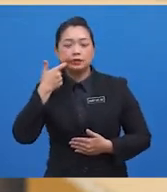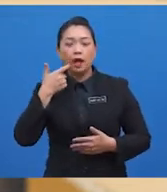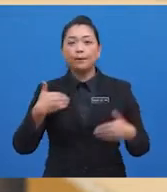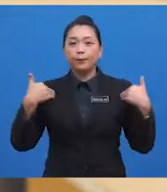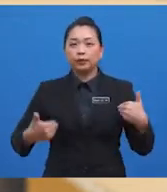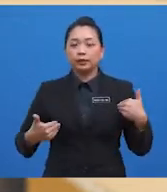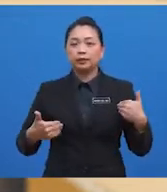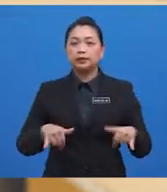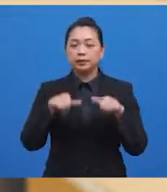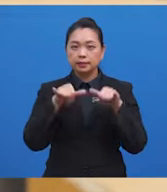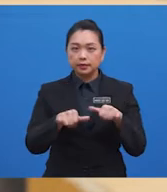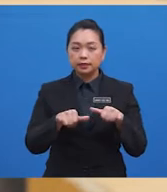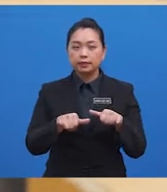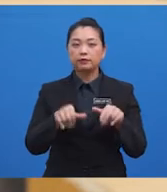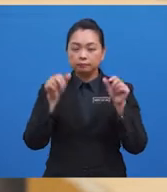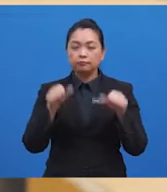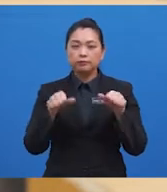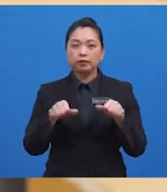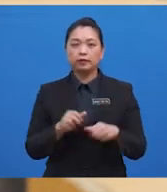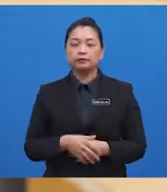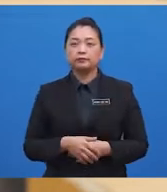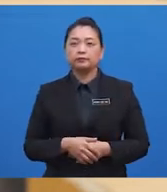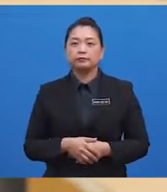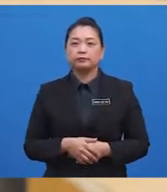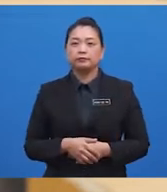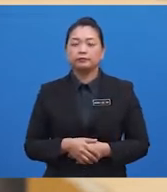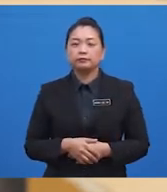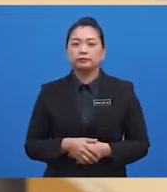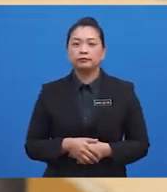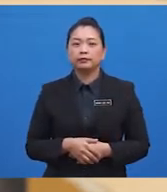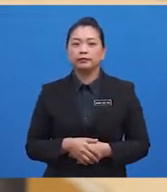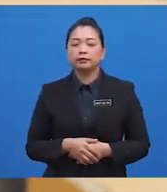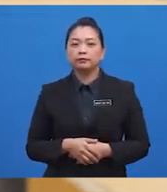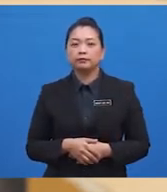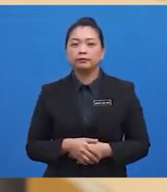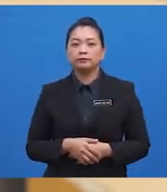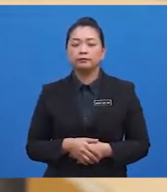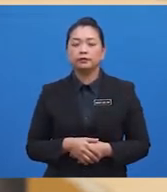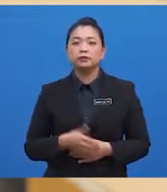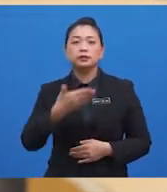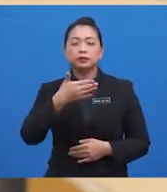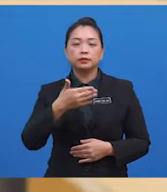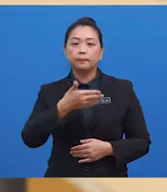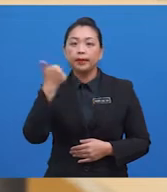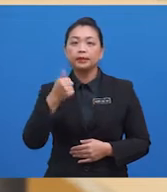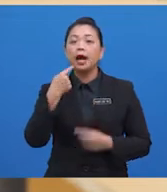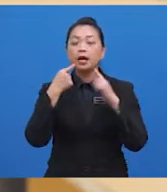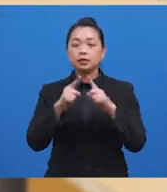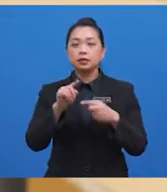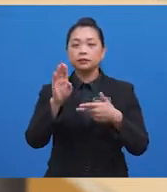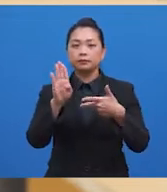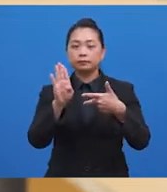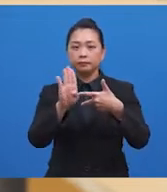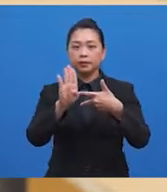body are still vulnerable to drugs? Now, the most correct answer to the question above is B, serious